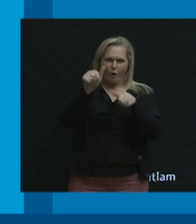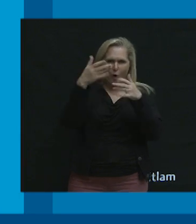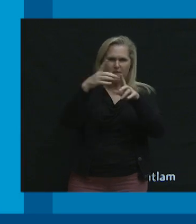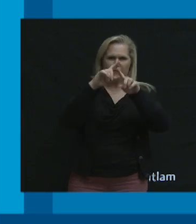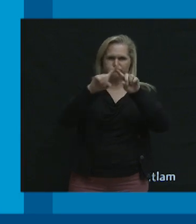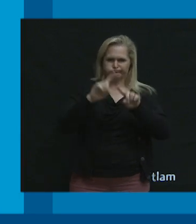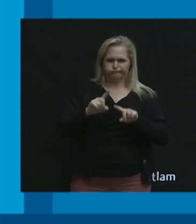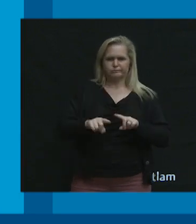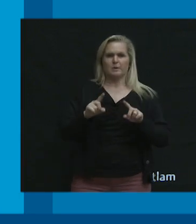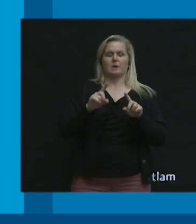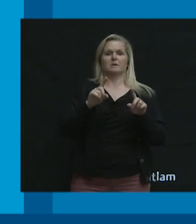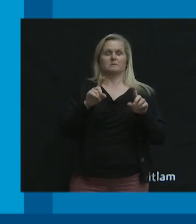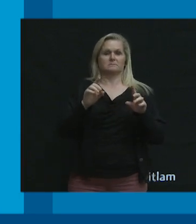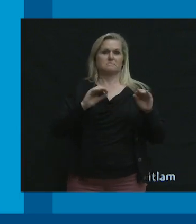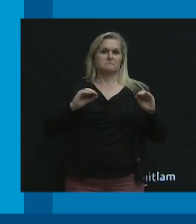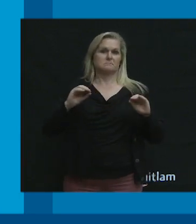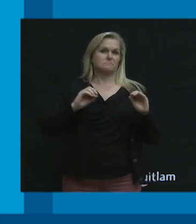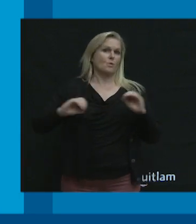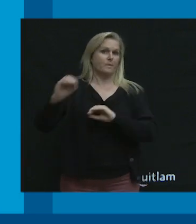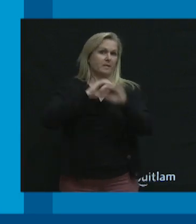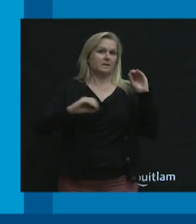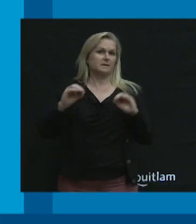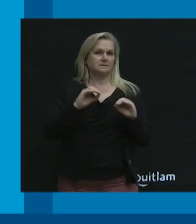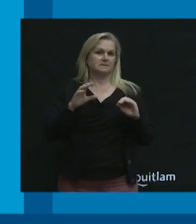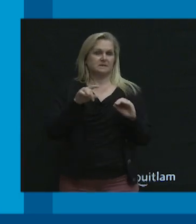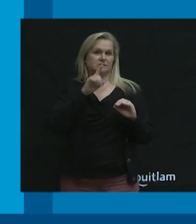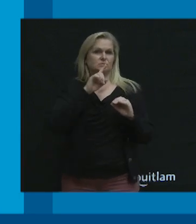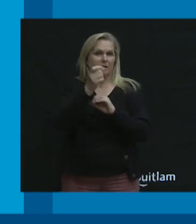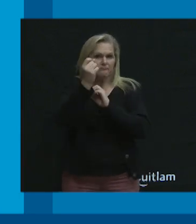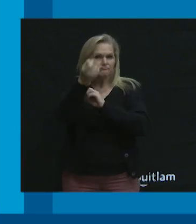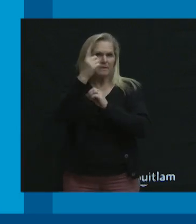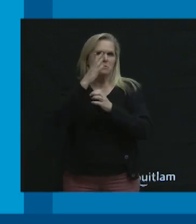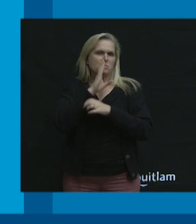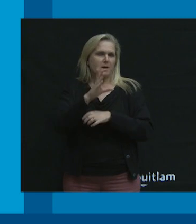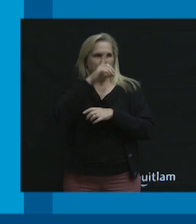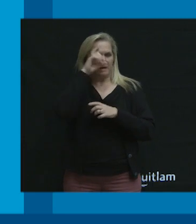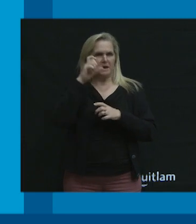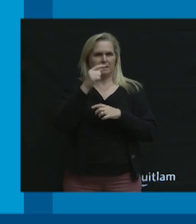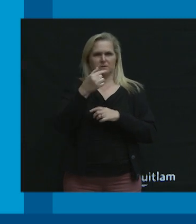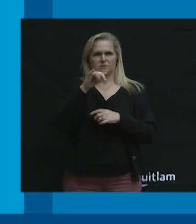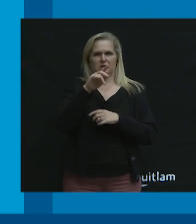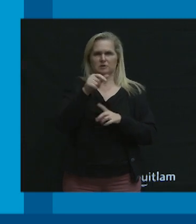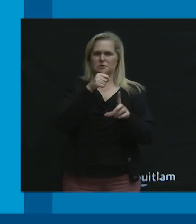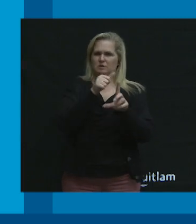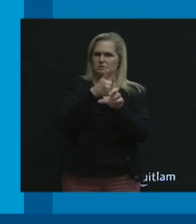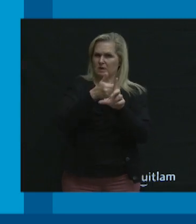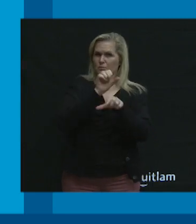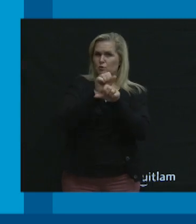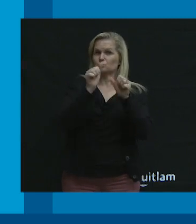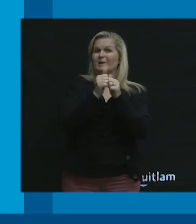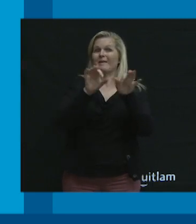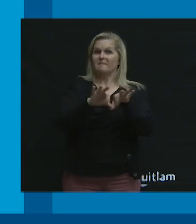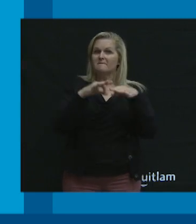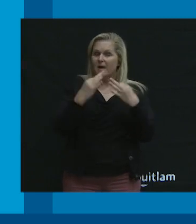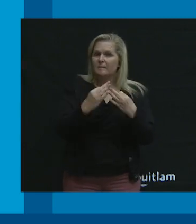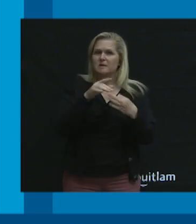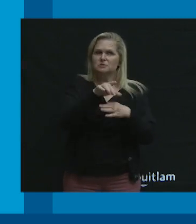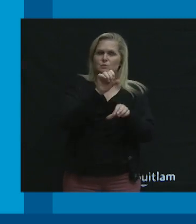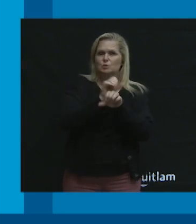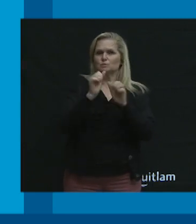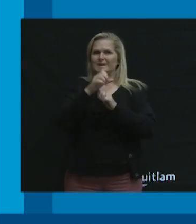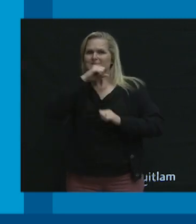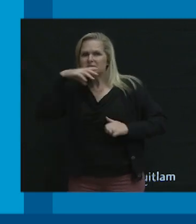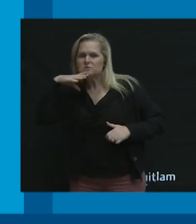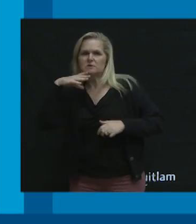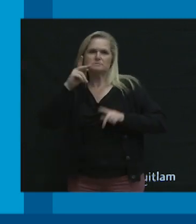different types of mobility support. This is going to be very insightful because Gina works with families, works with seniors,